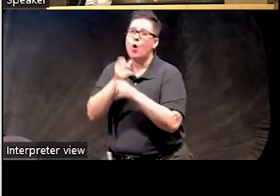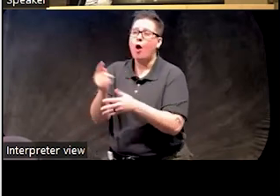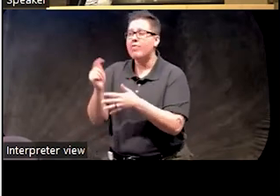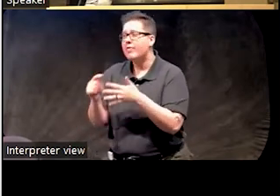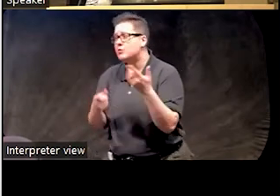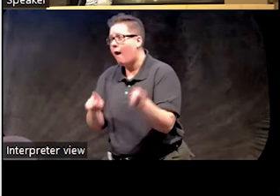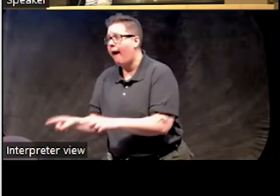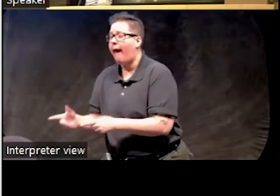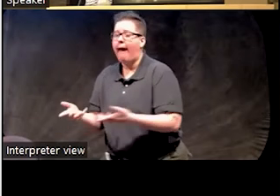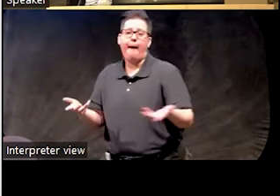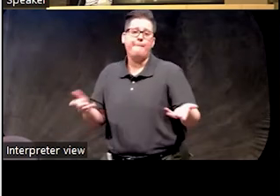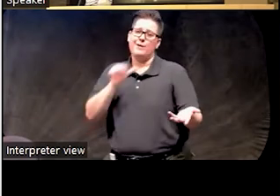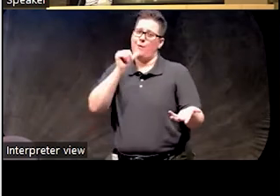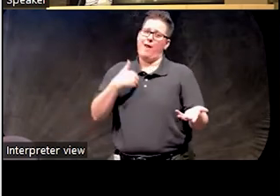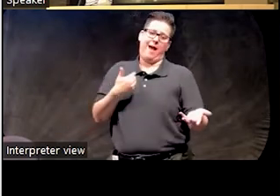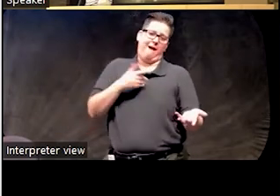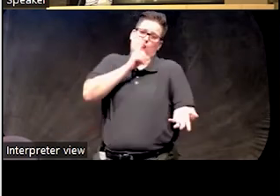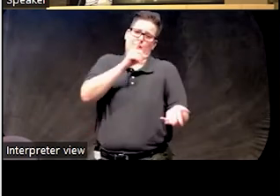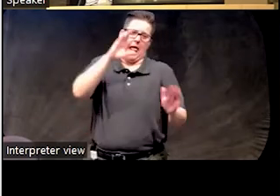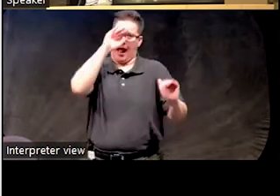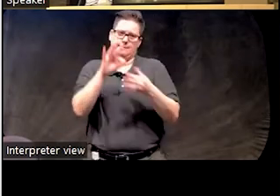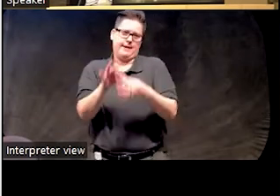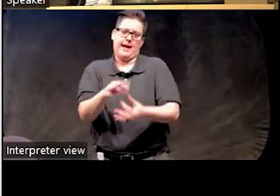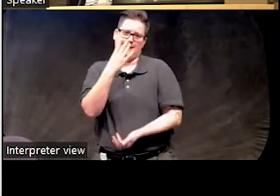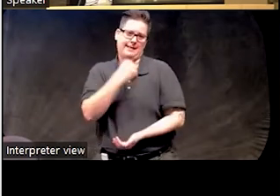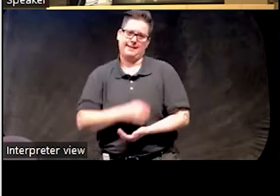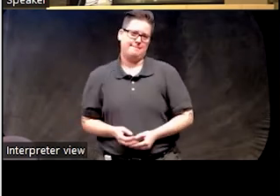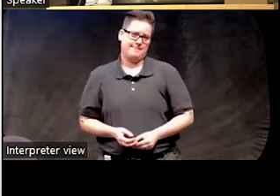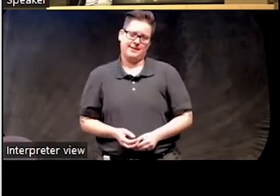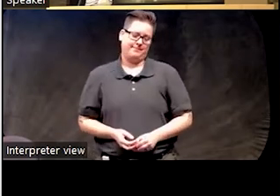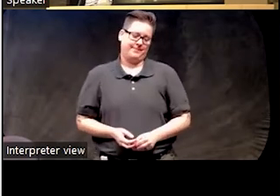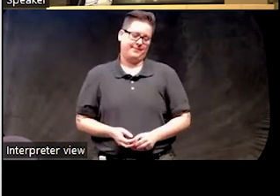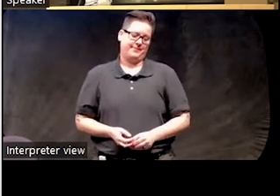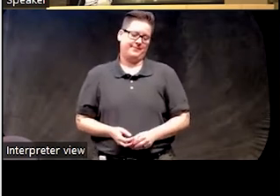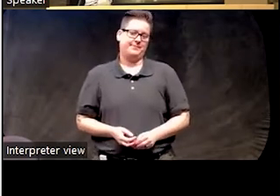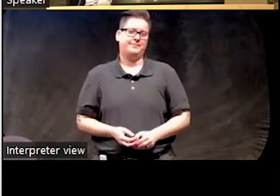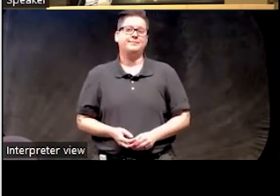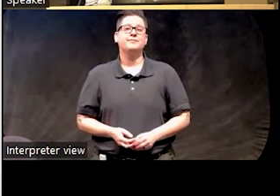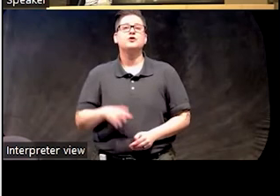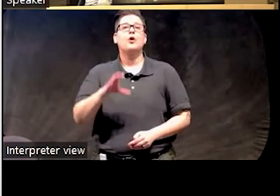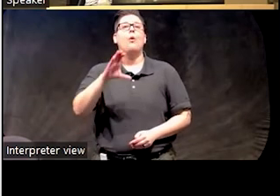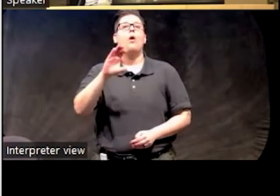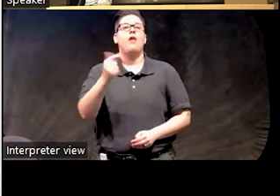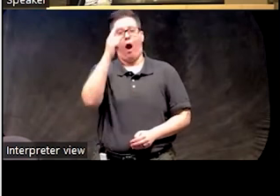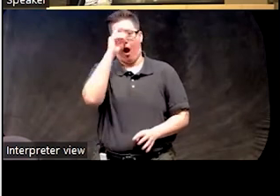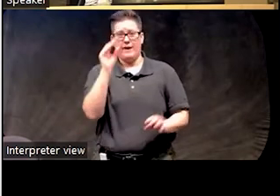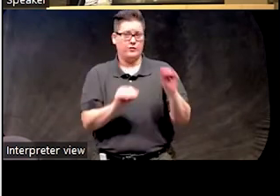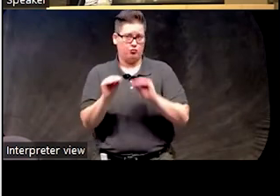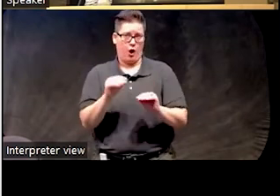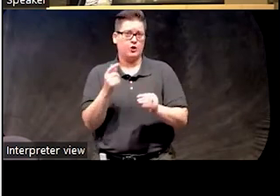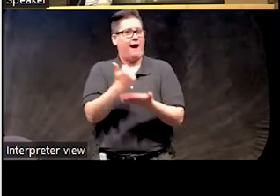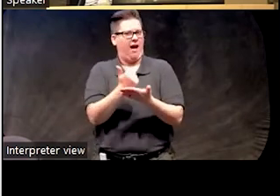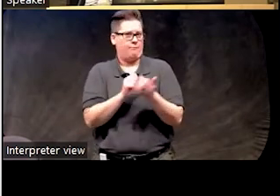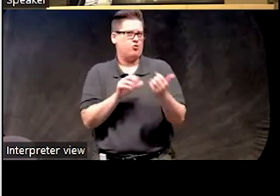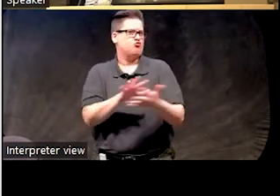and they have unrealistic expectations about sleep. And so with cognitive restructuring, we help